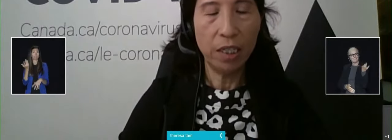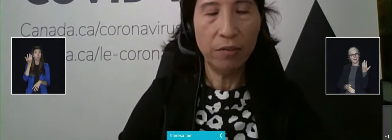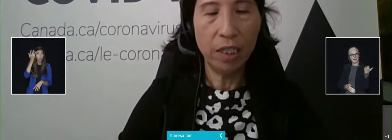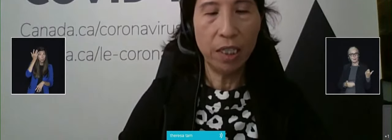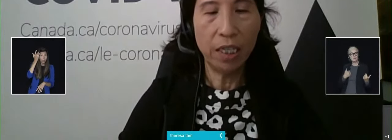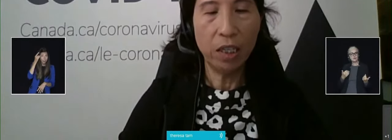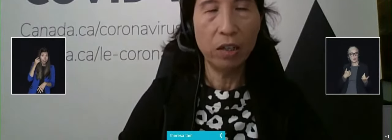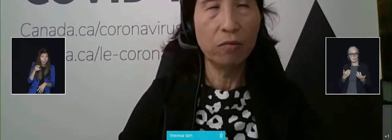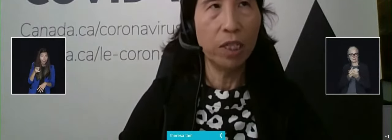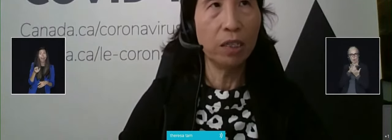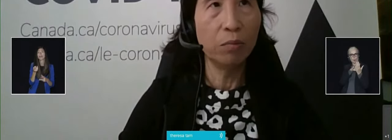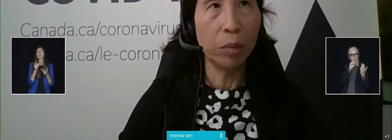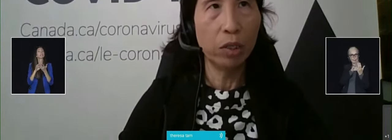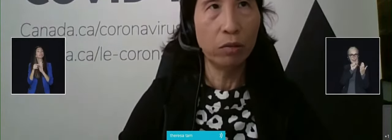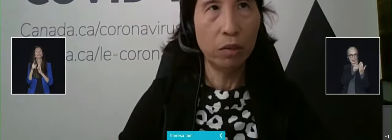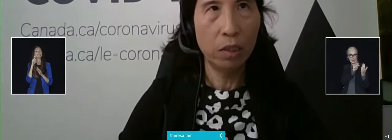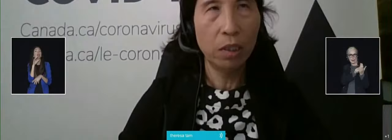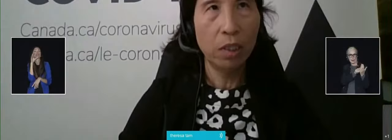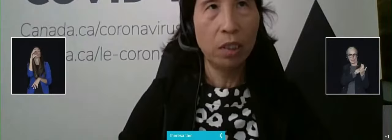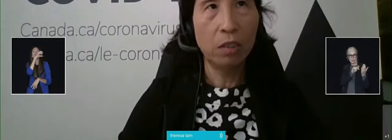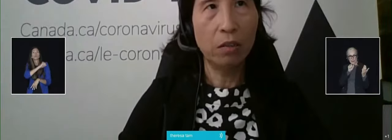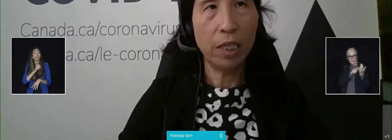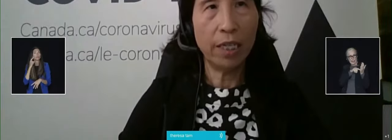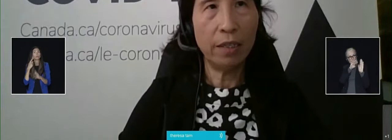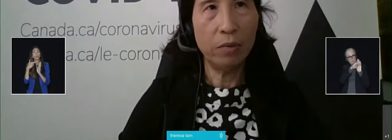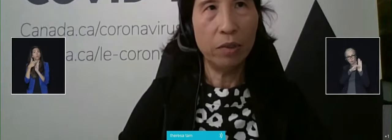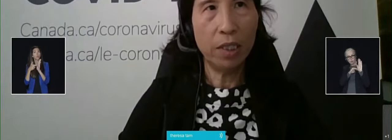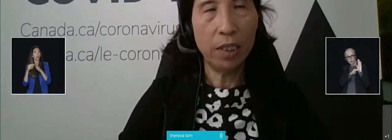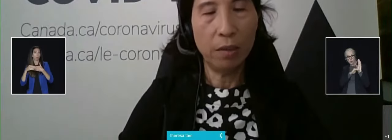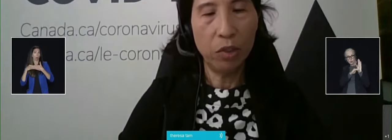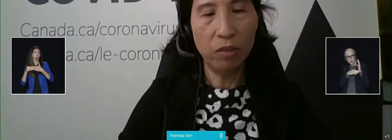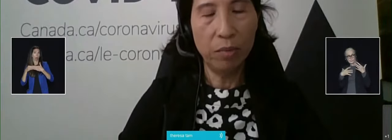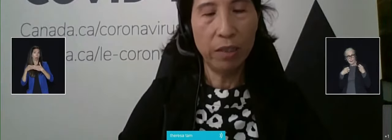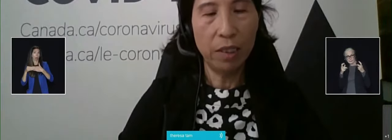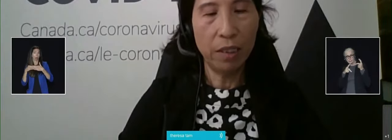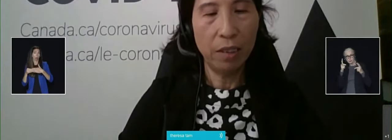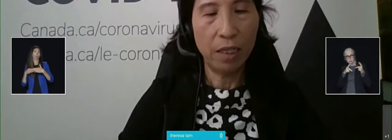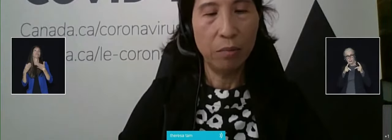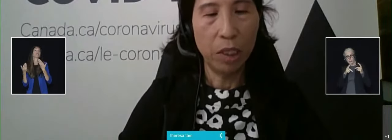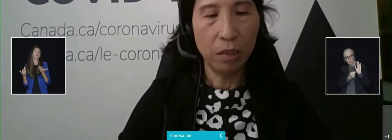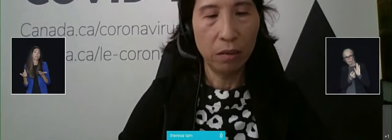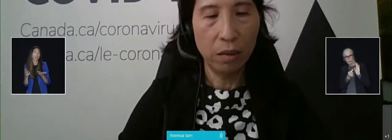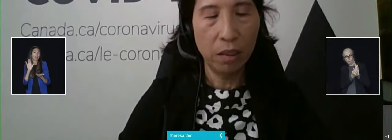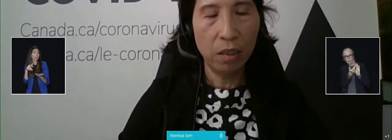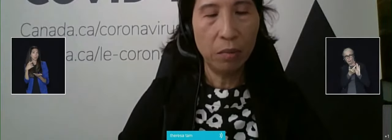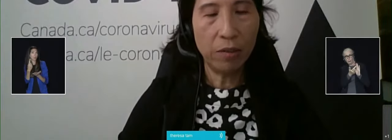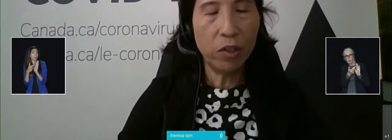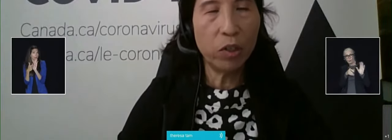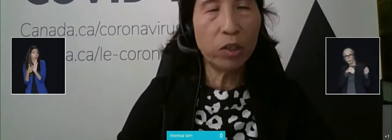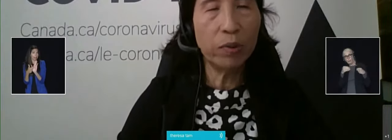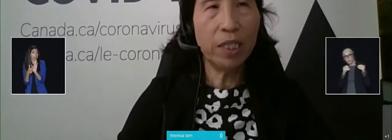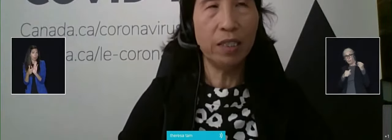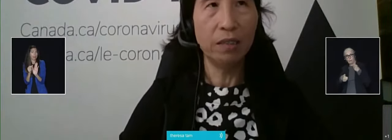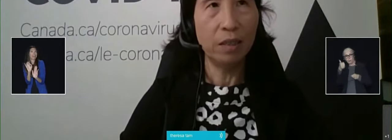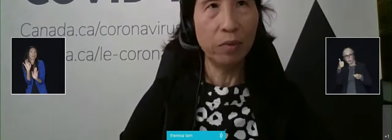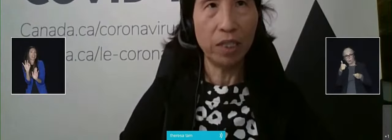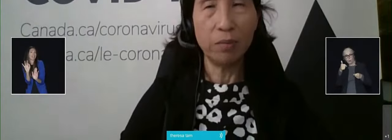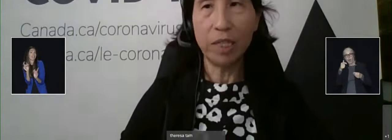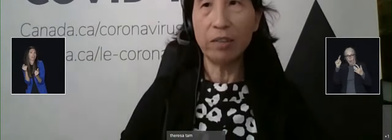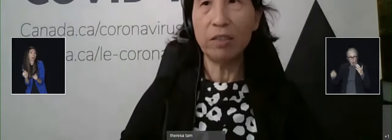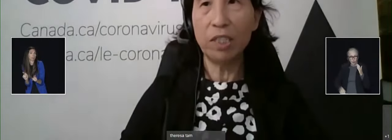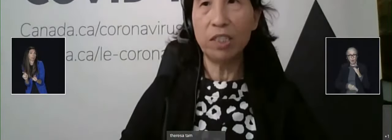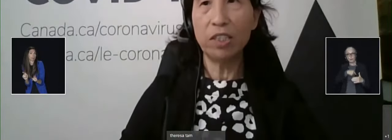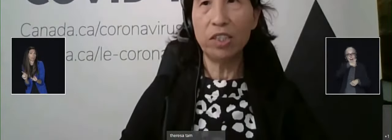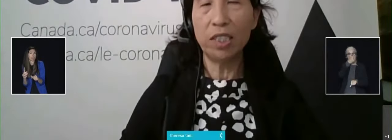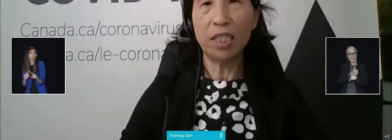measures are lifted, they're not reimposed. So that was the assumption built into that model. But of course we can do